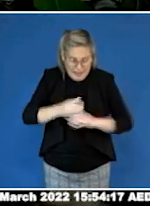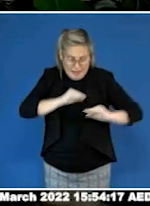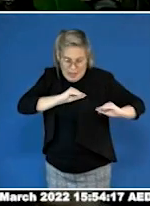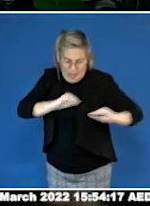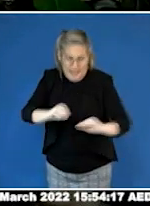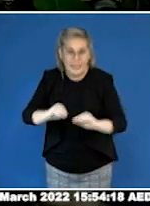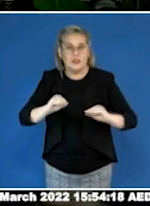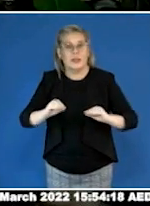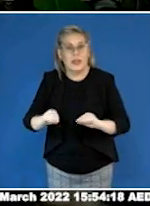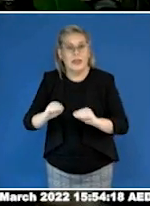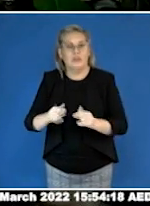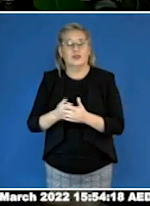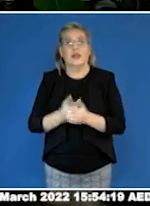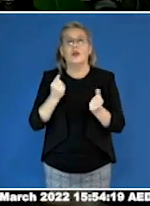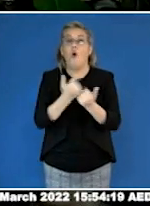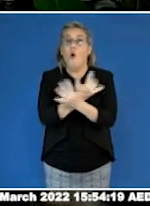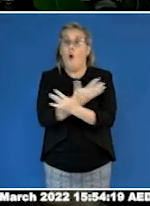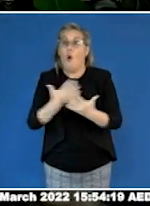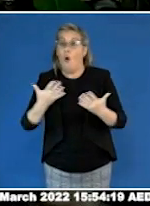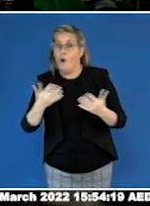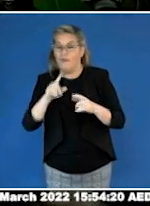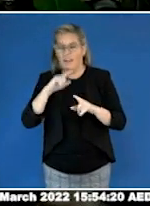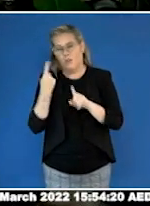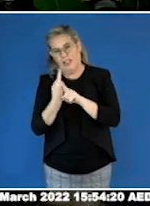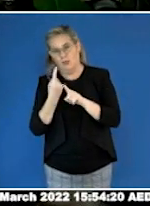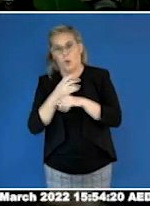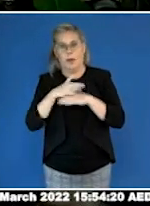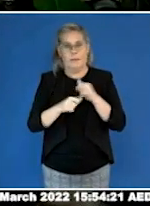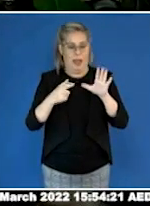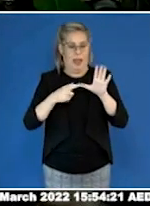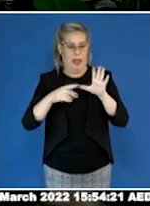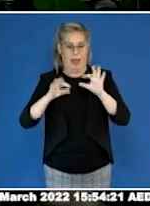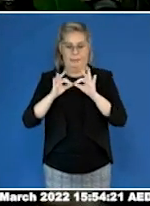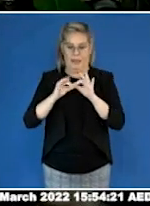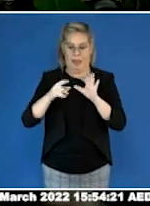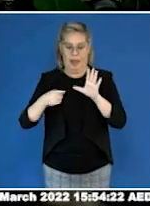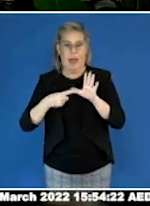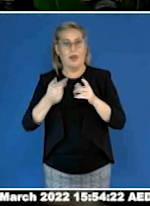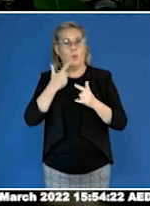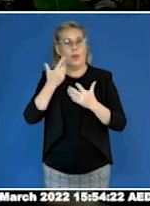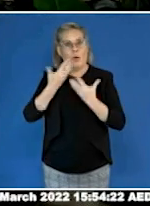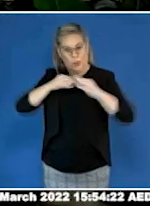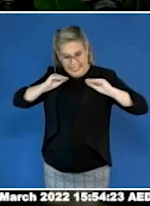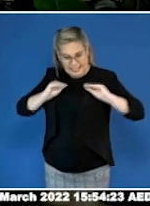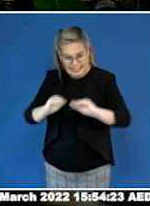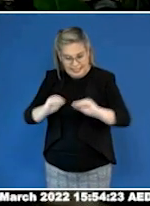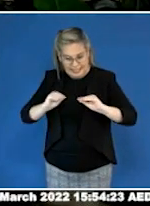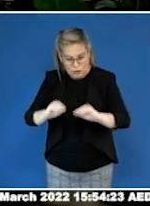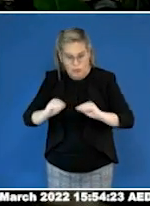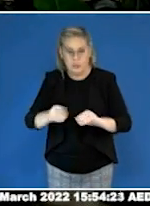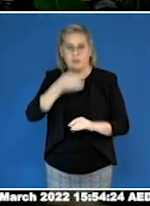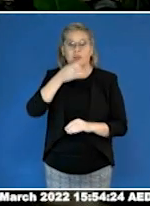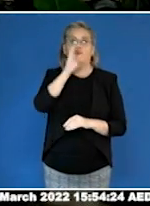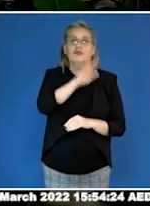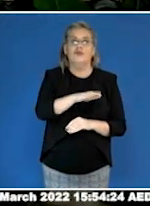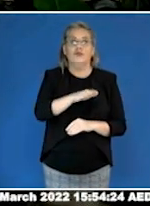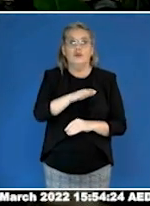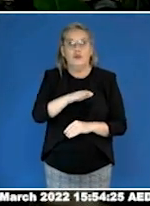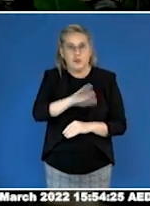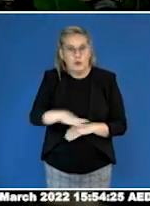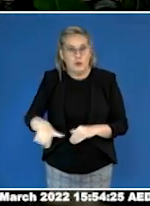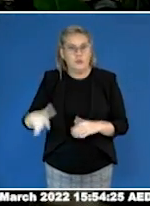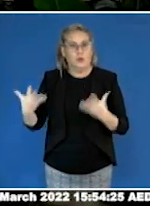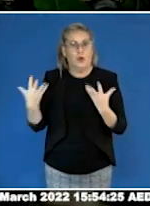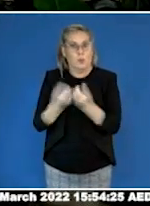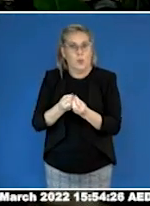known as ABA, it is is the type of therapy that emphasises compliance and in doing so it reduces the ability of autistic